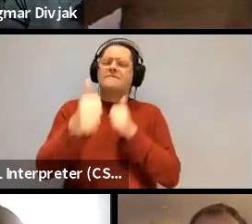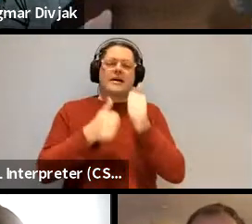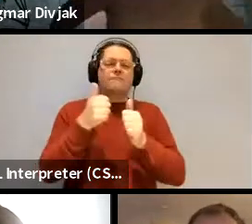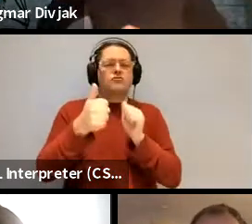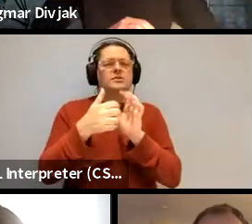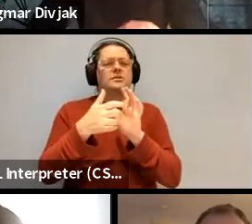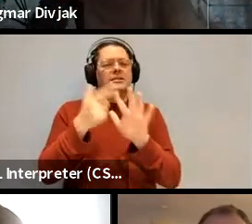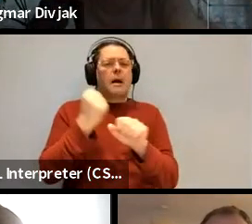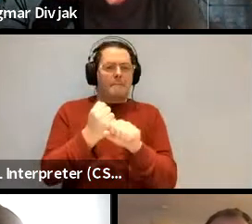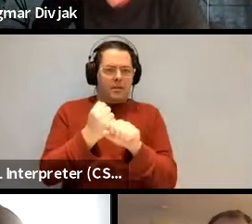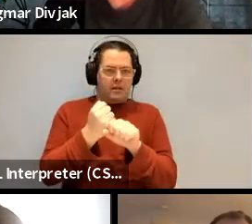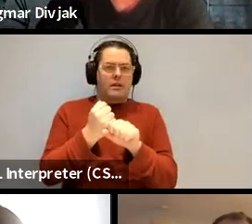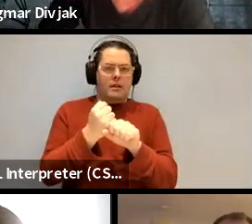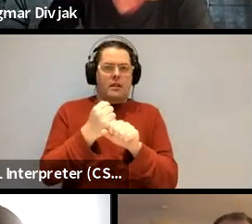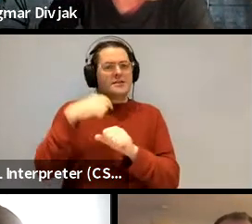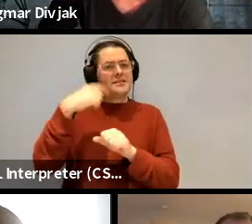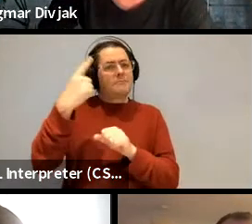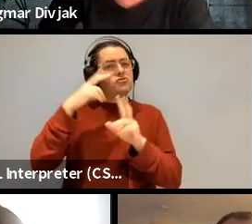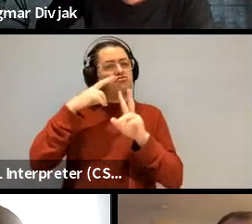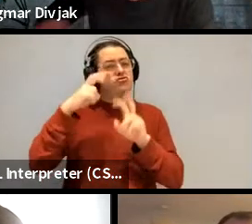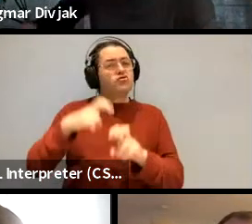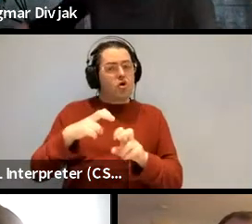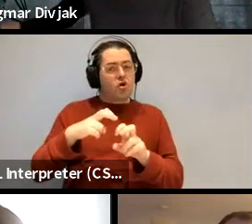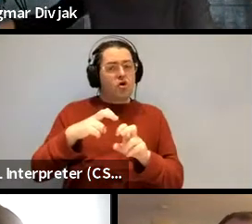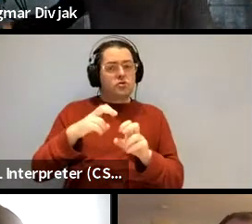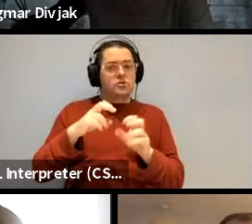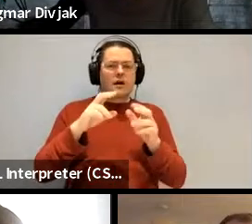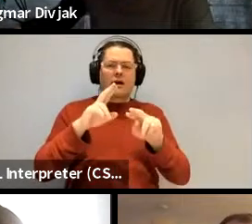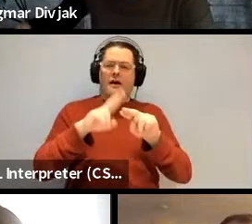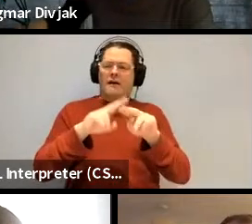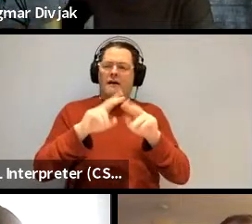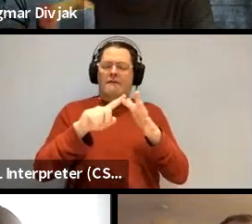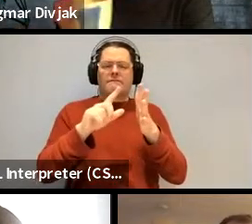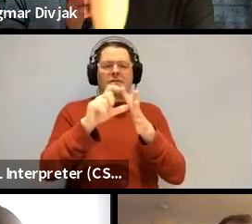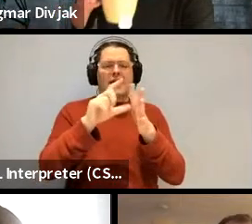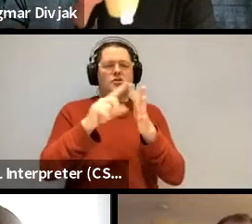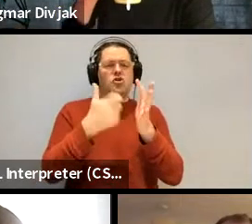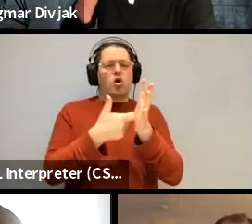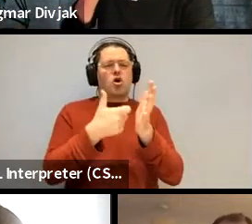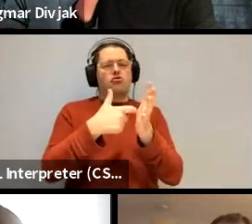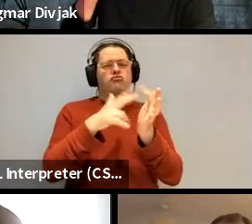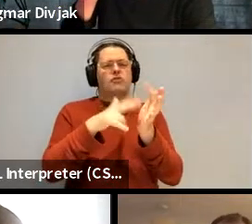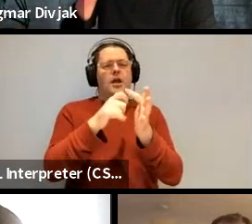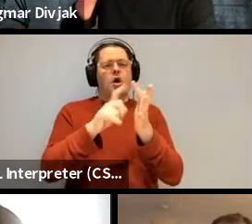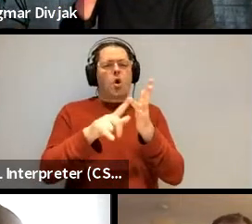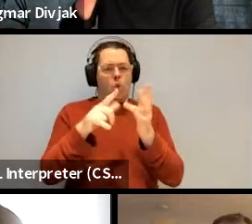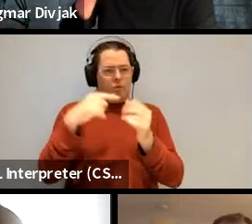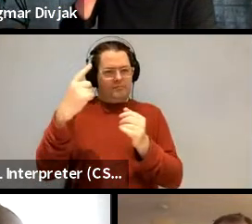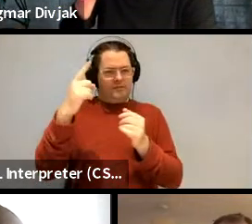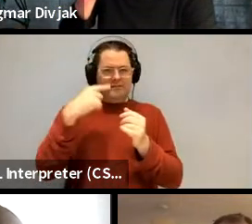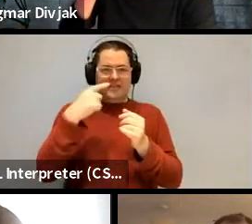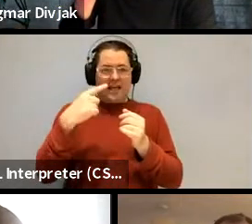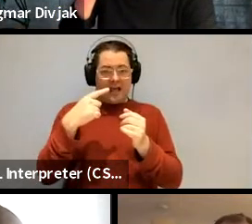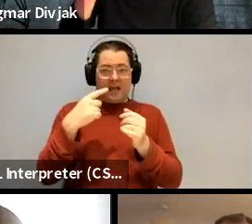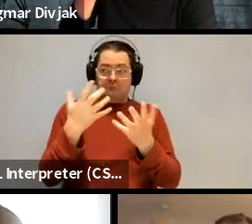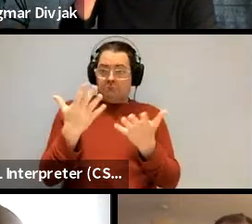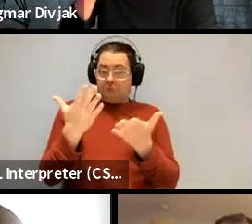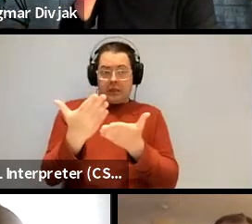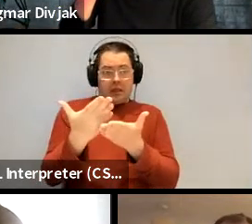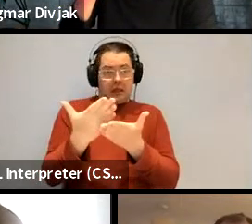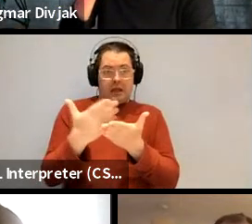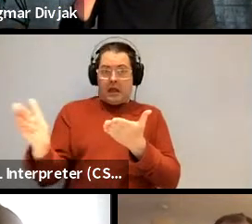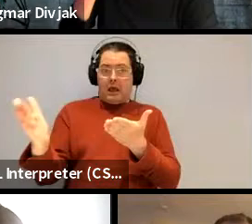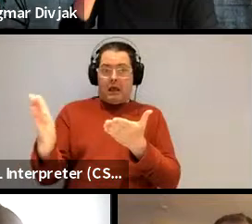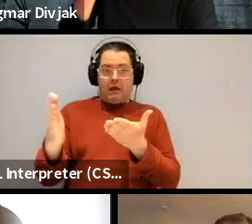um well of of someone doing researches at fedorenko's work who's who's showing that has shown very i think convincingly that